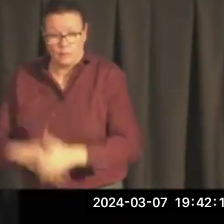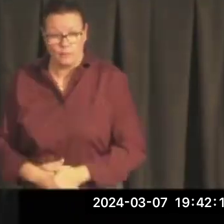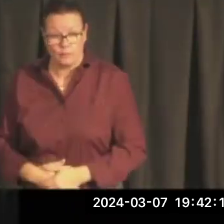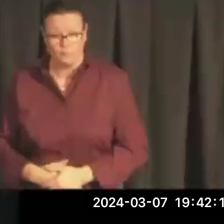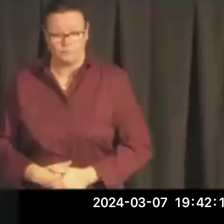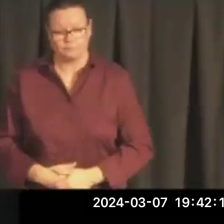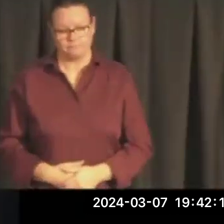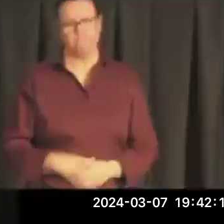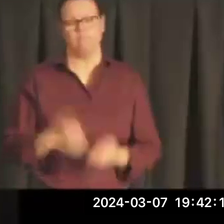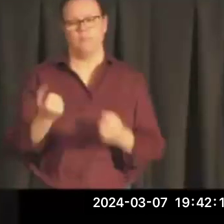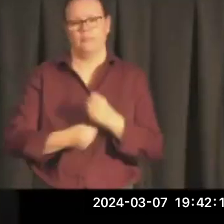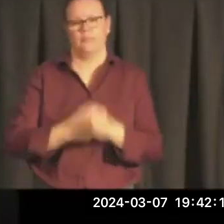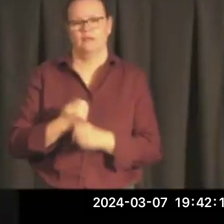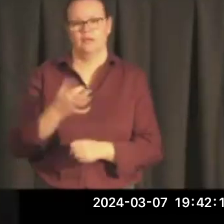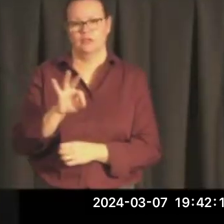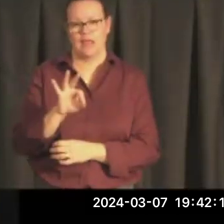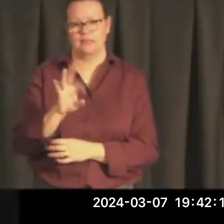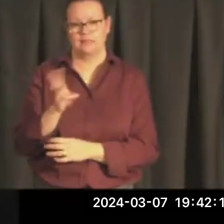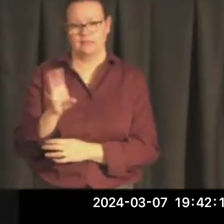But 1968 was not finished.